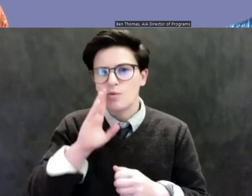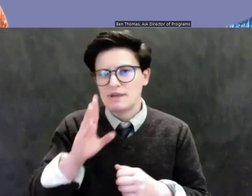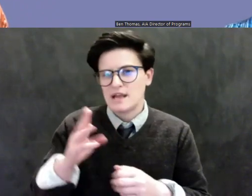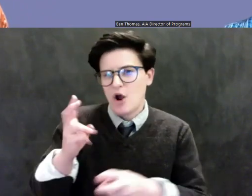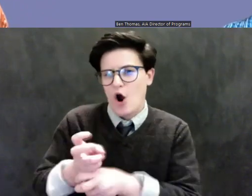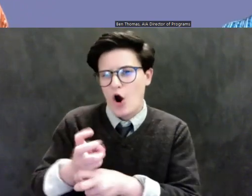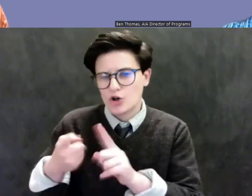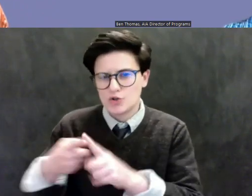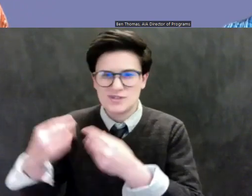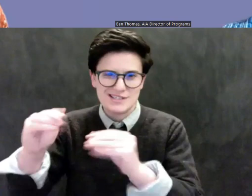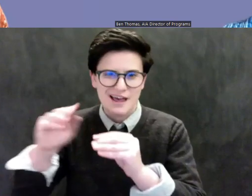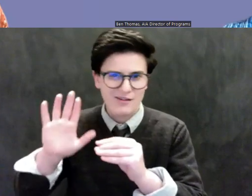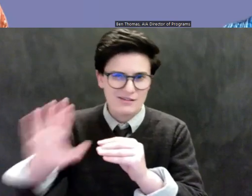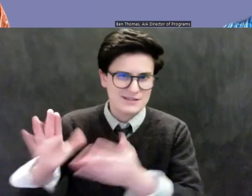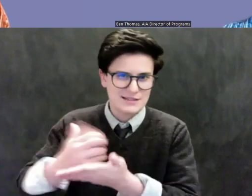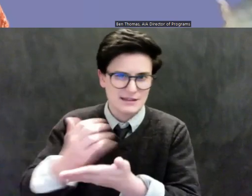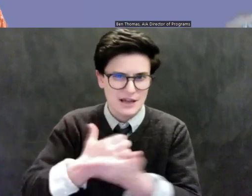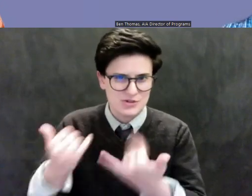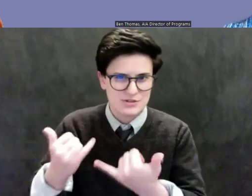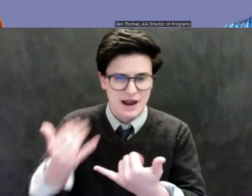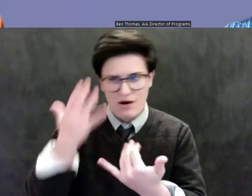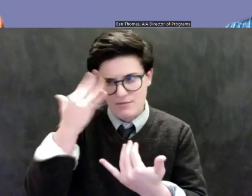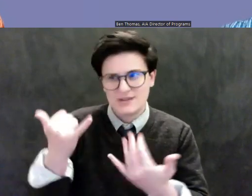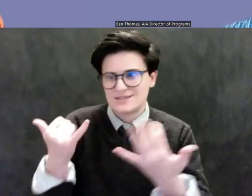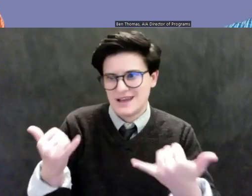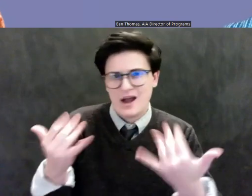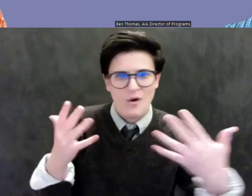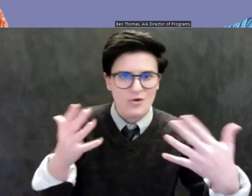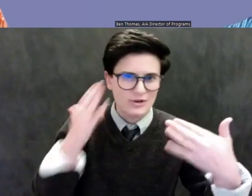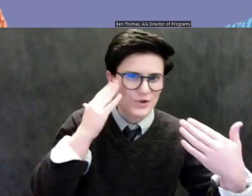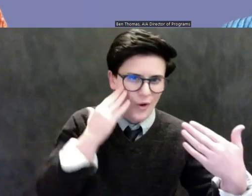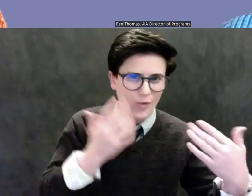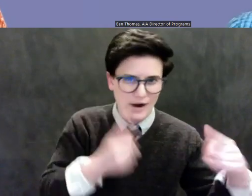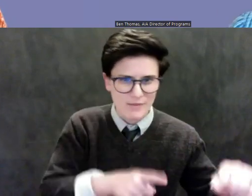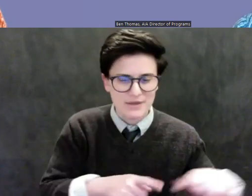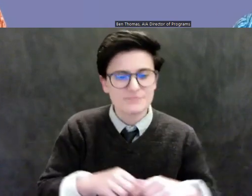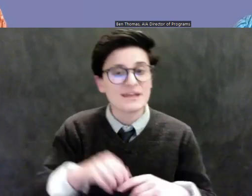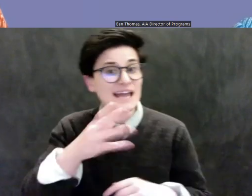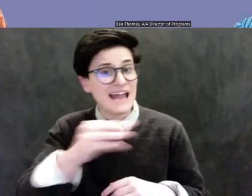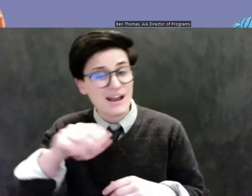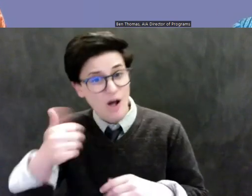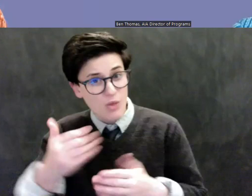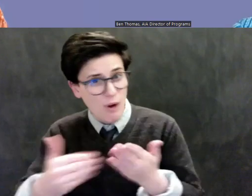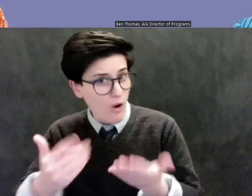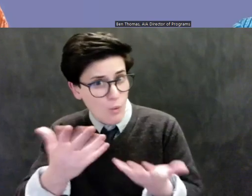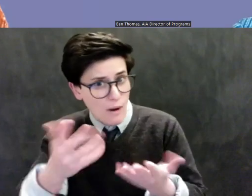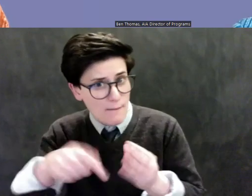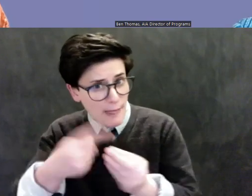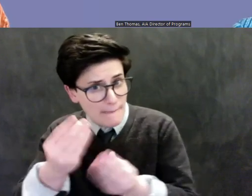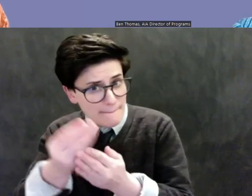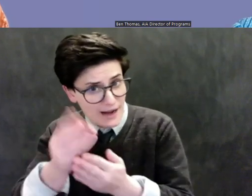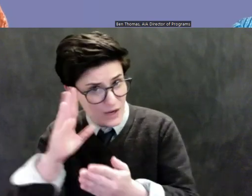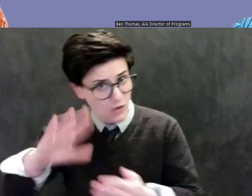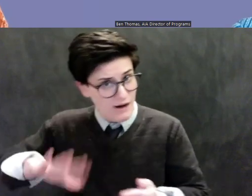the second part. Um, you know, the, the, million dollars, yes. Does Cambodia get anything out of this? Um, but to my